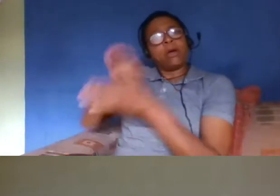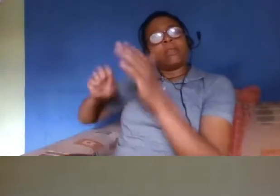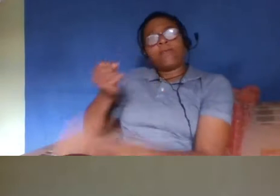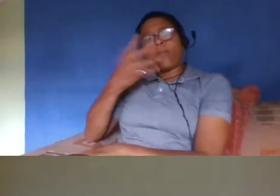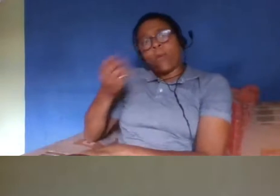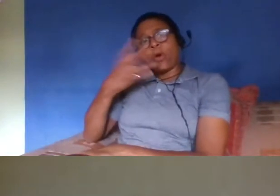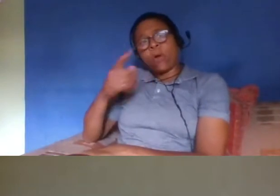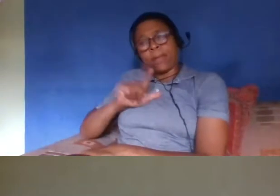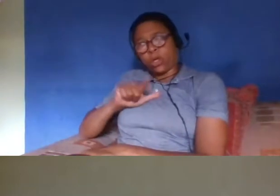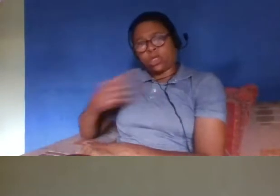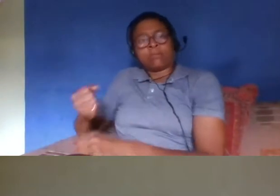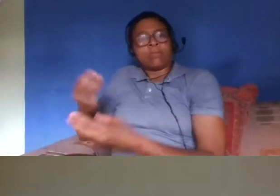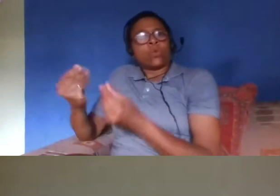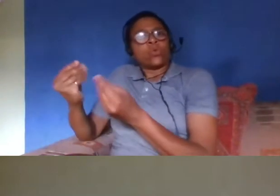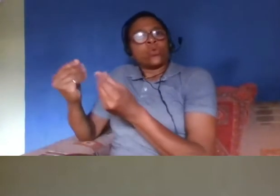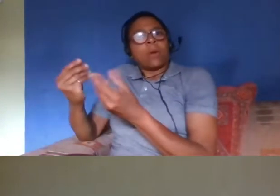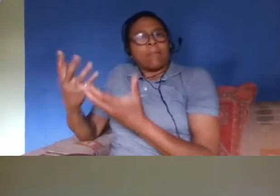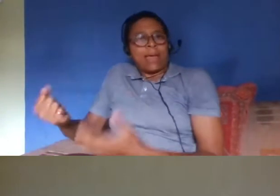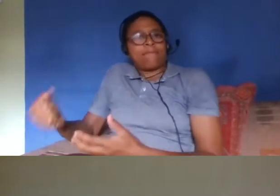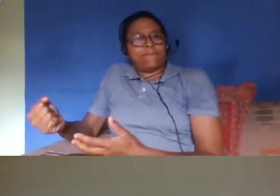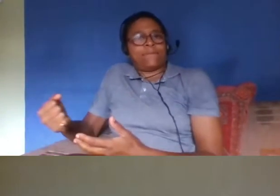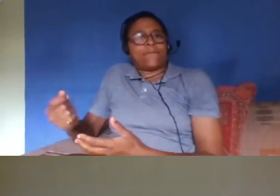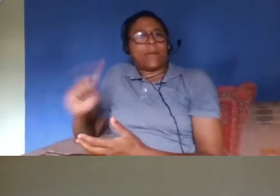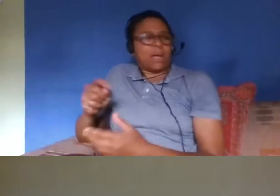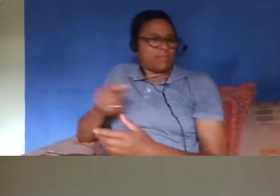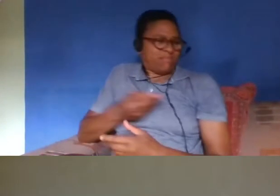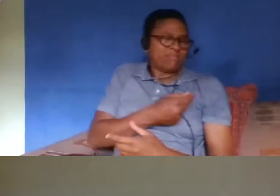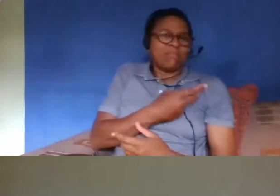discriminatory way of um organizing this